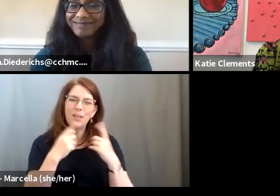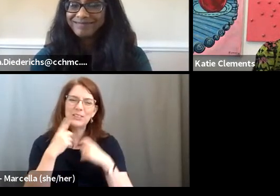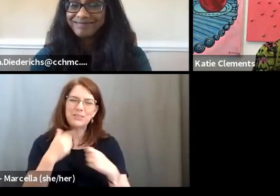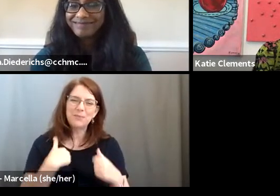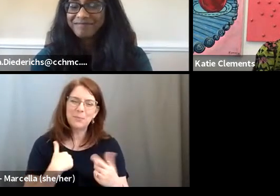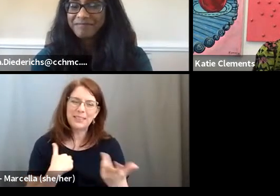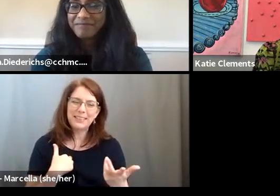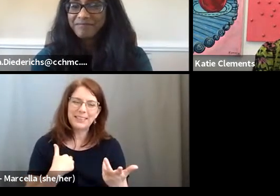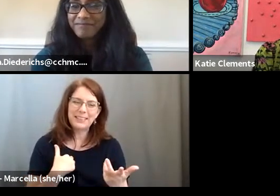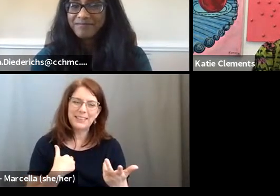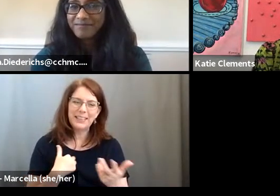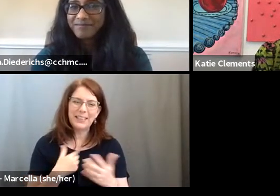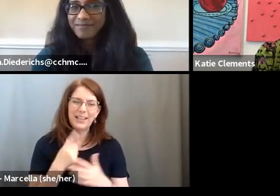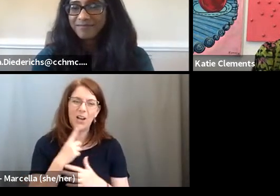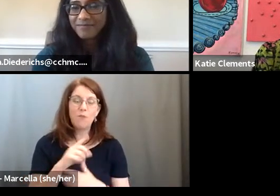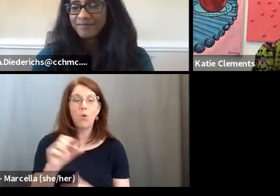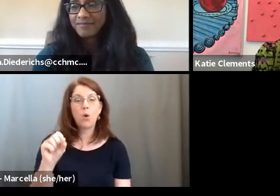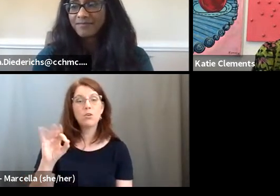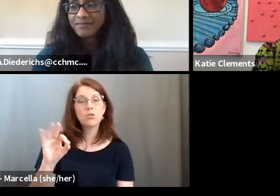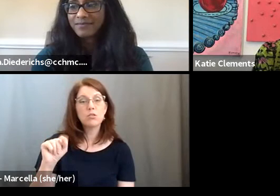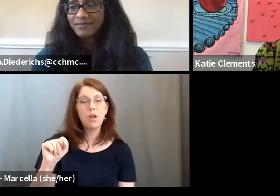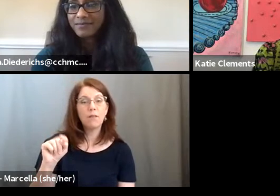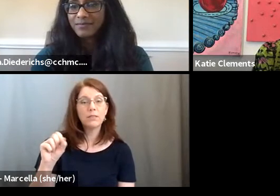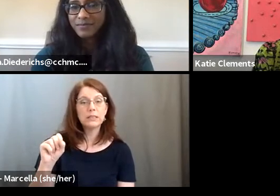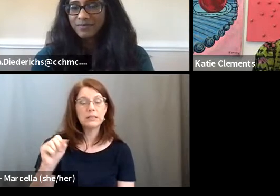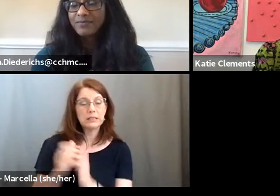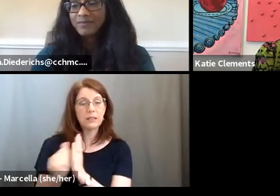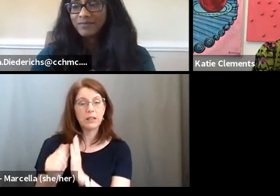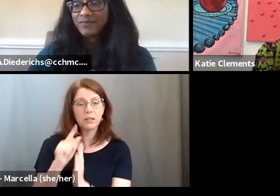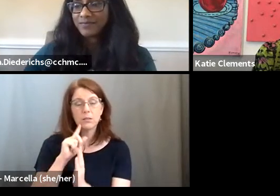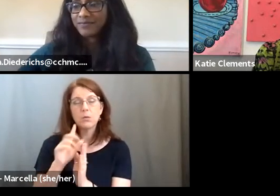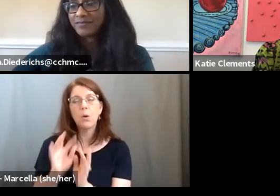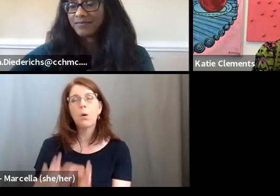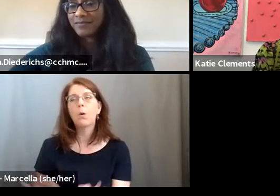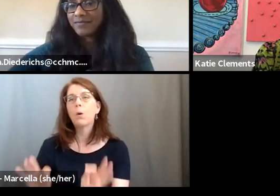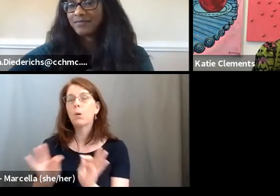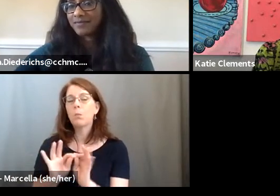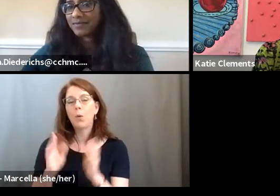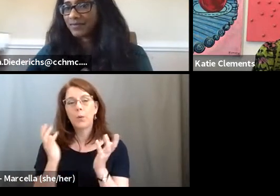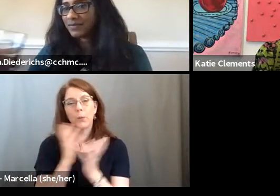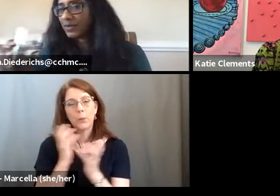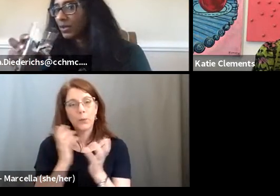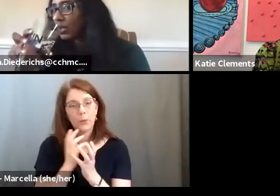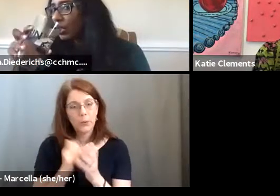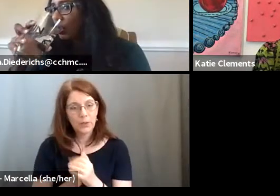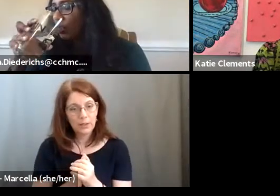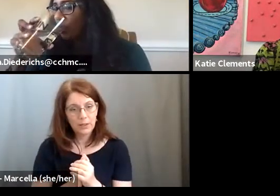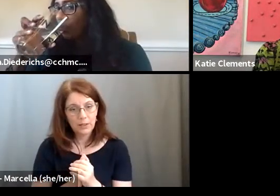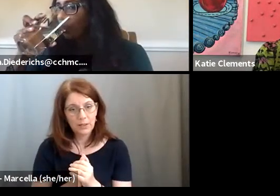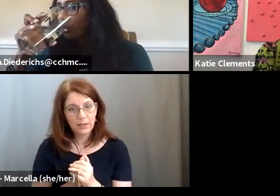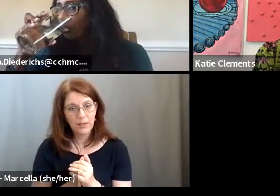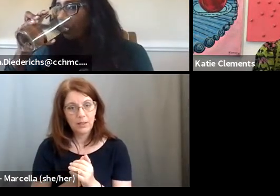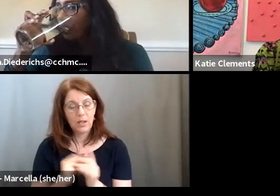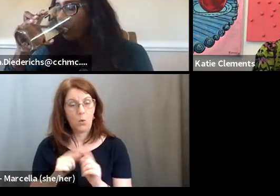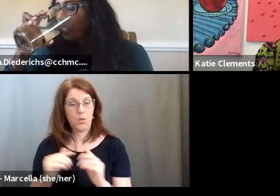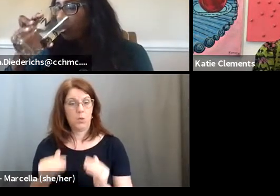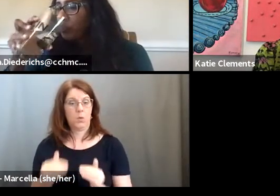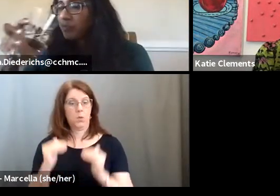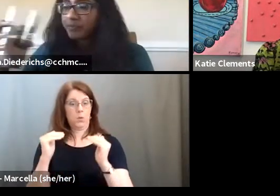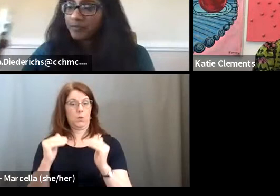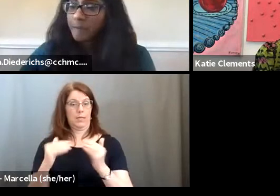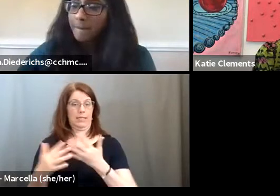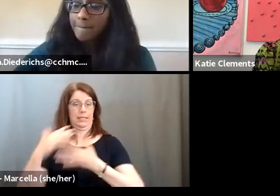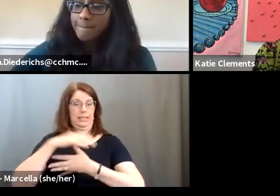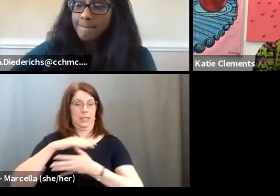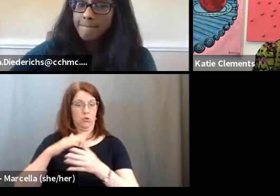um, for soft skills are so important. Um, I think, you know, once you get to a senior level and you're,